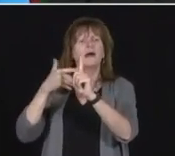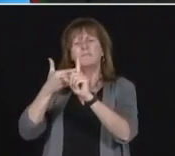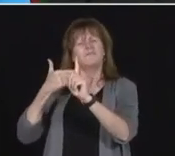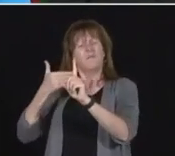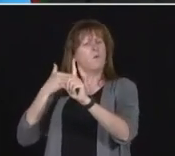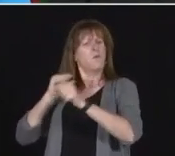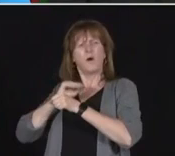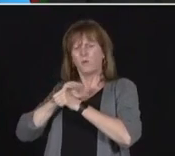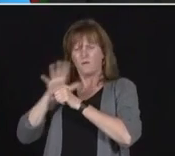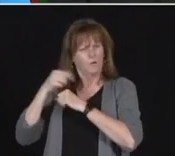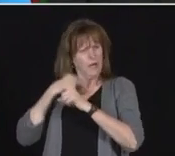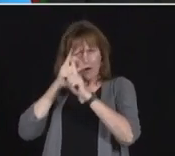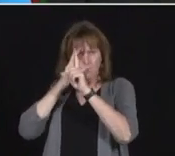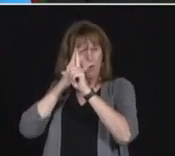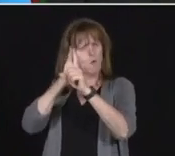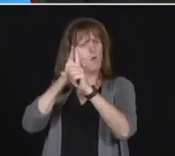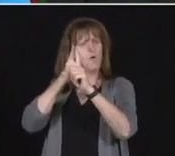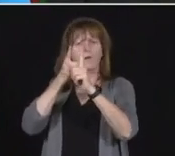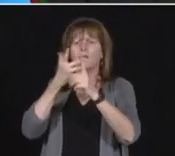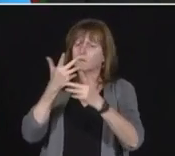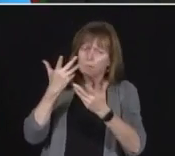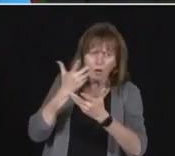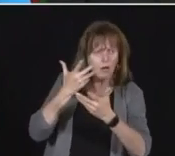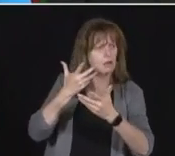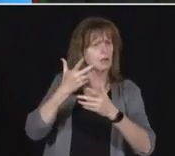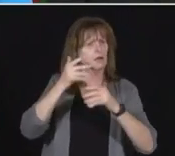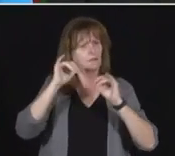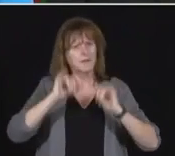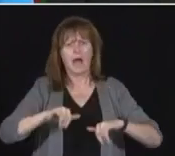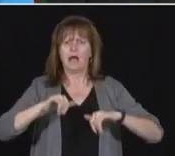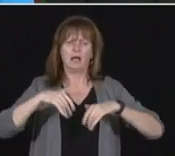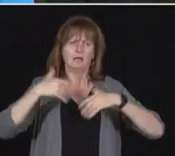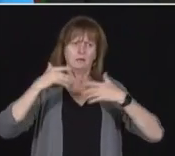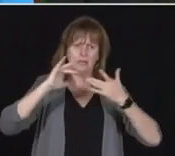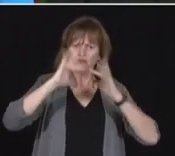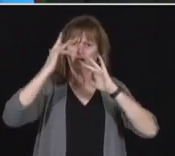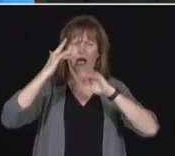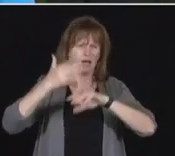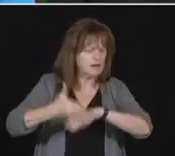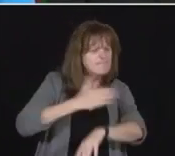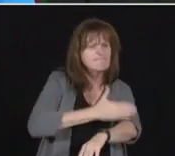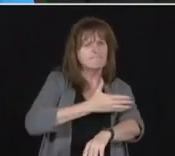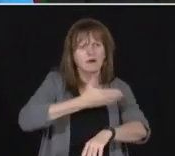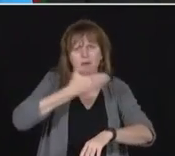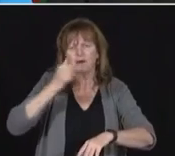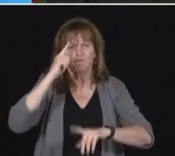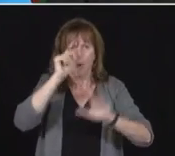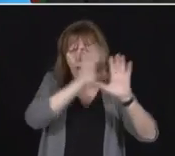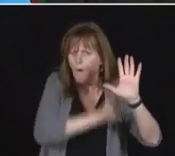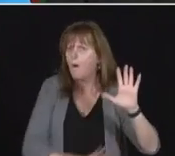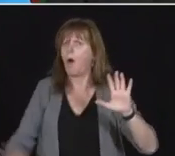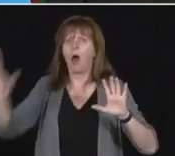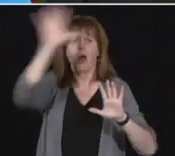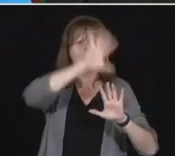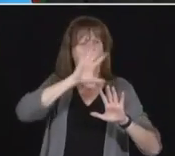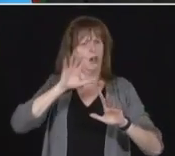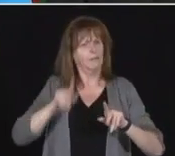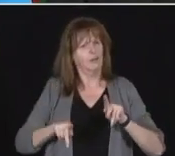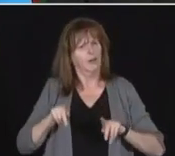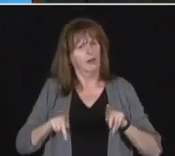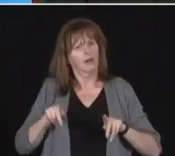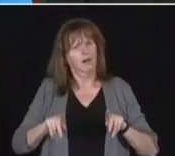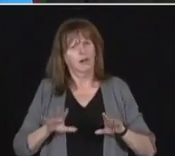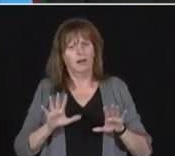personal mission as premier to improve the state of our rural broadband in Ontario. Last year, we announced our broadband